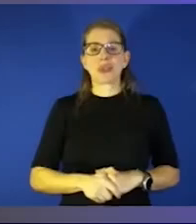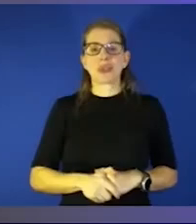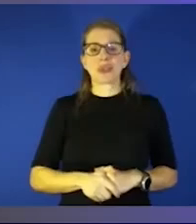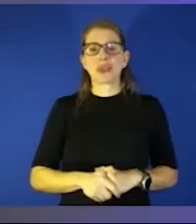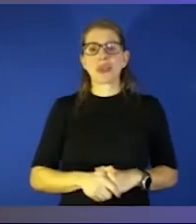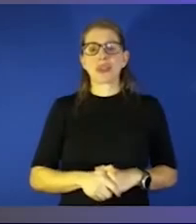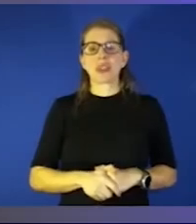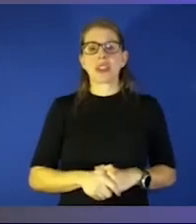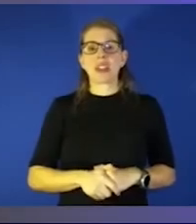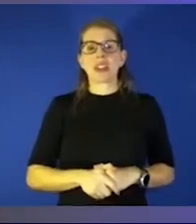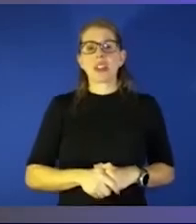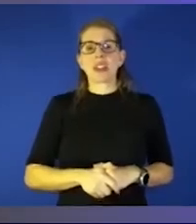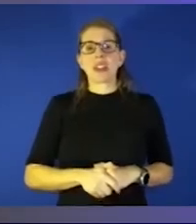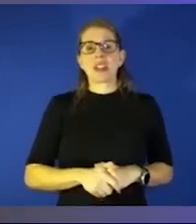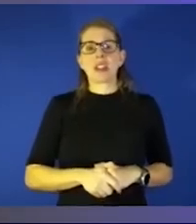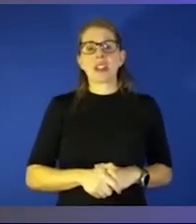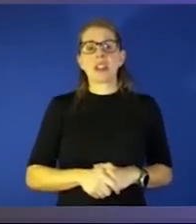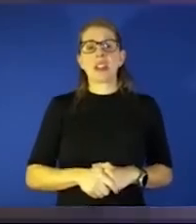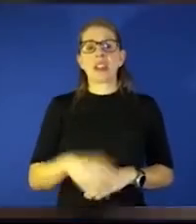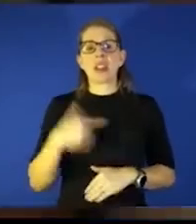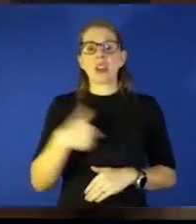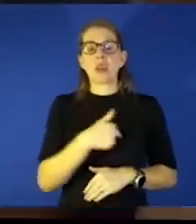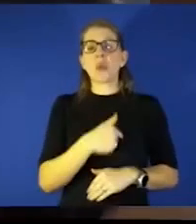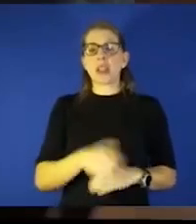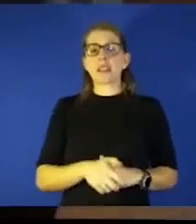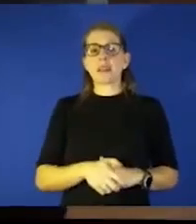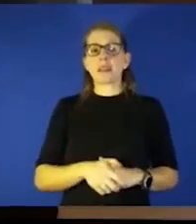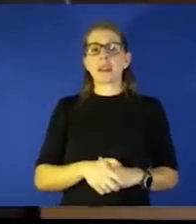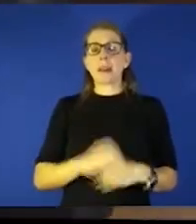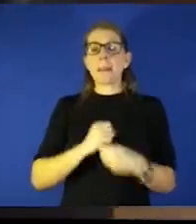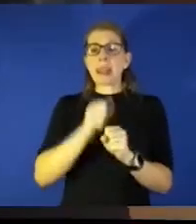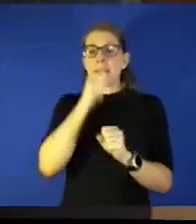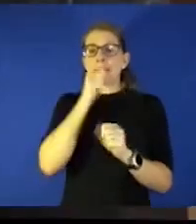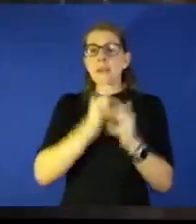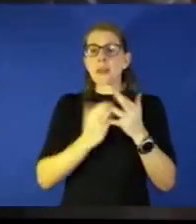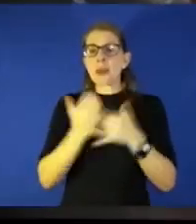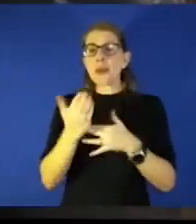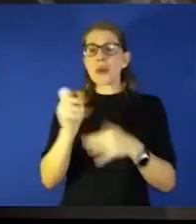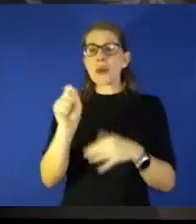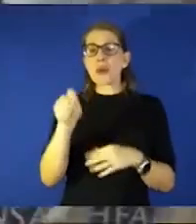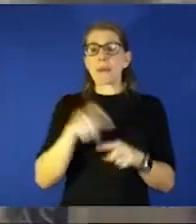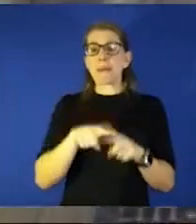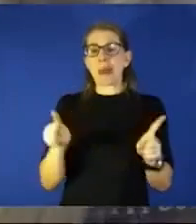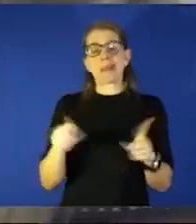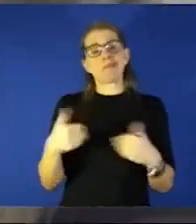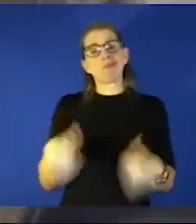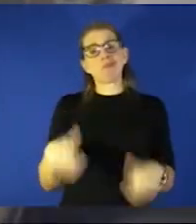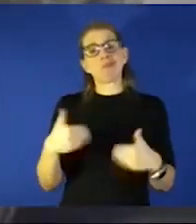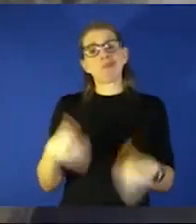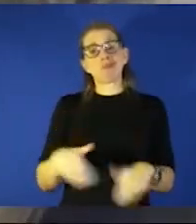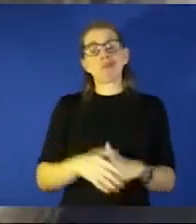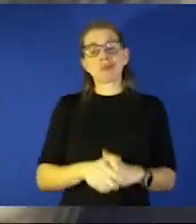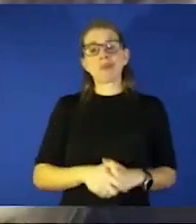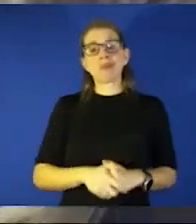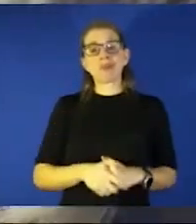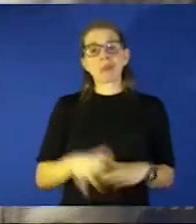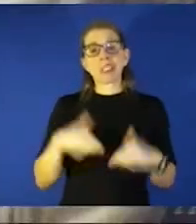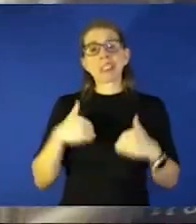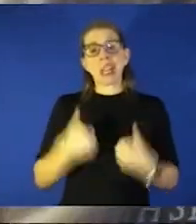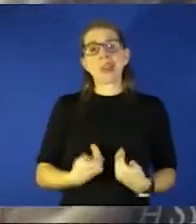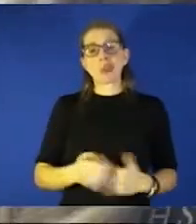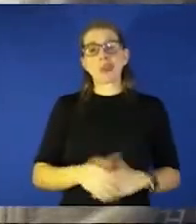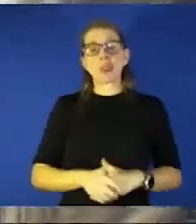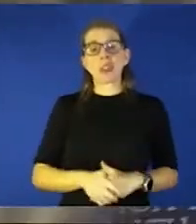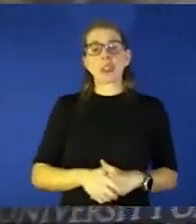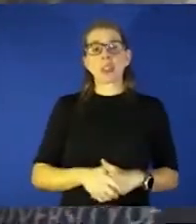you know we're we're definitely making it through but it it is kind of heavy it is and we're down the number of